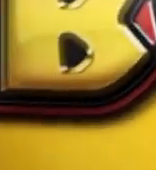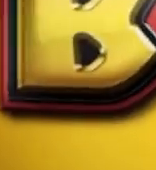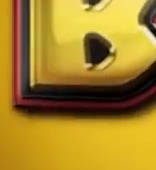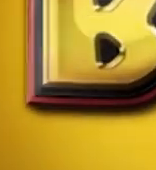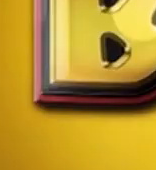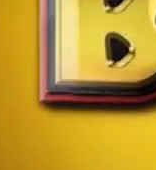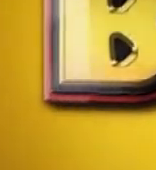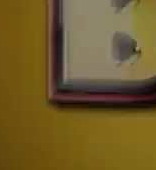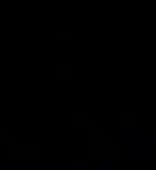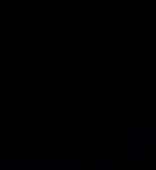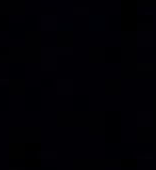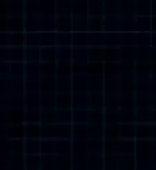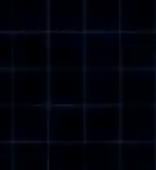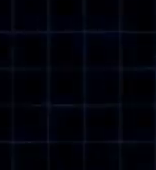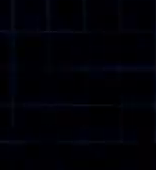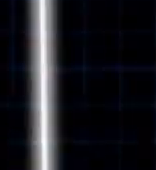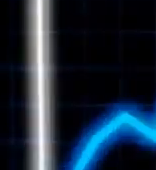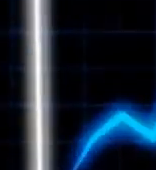Kandawu Villages